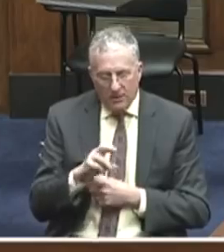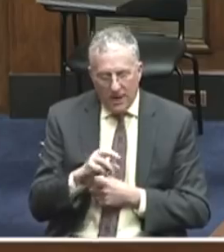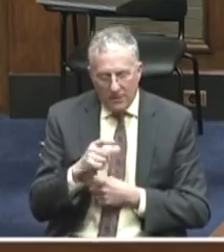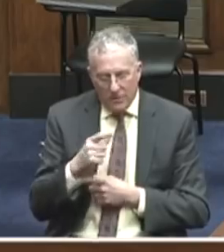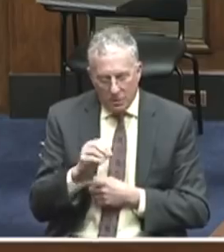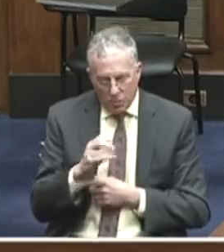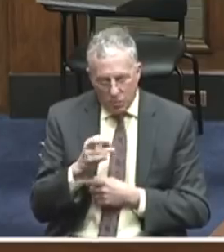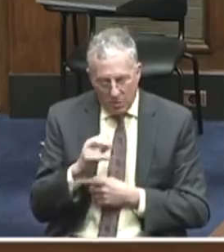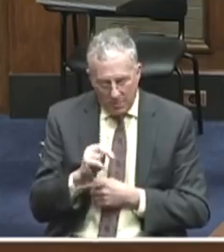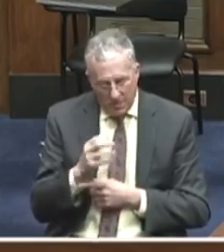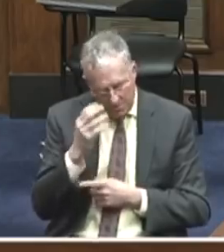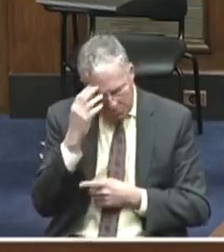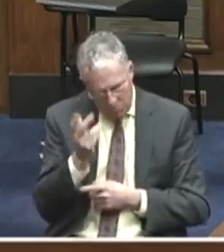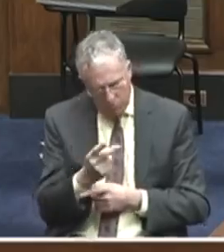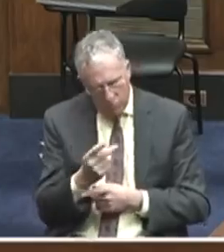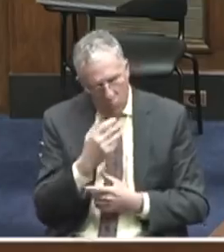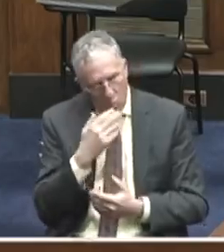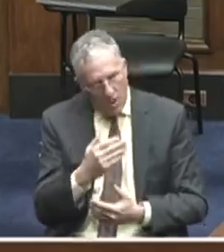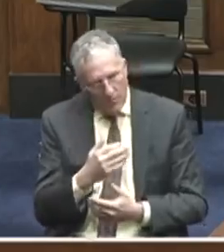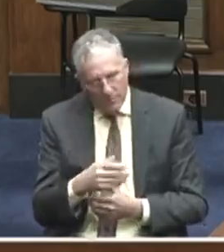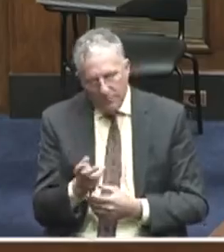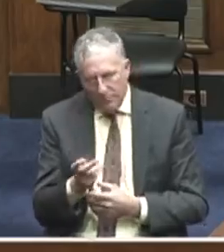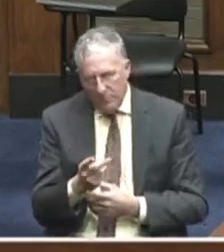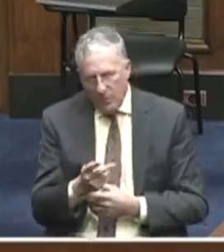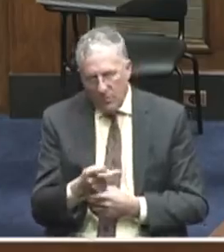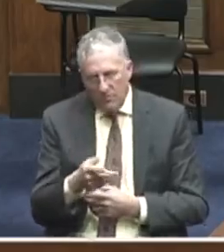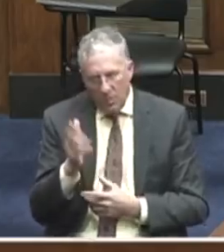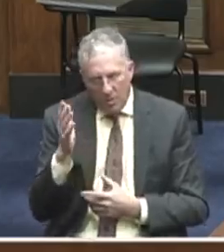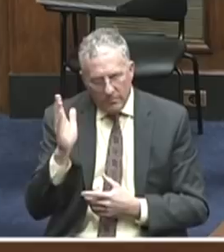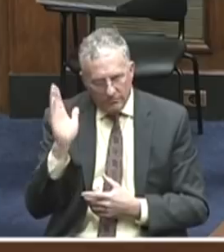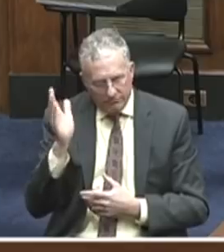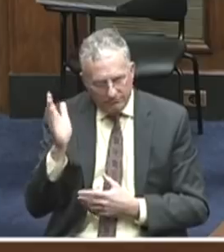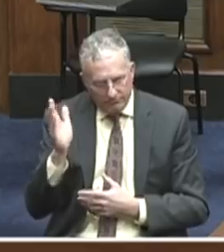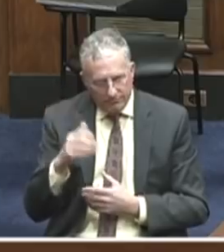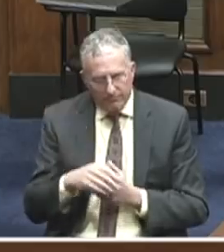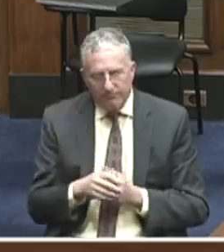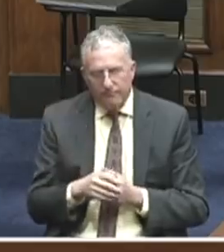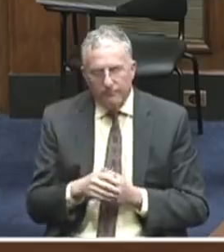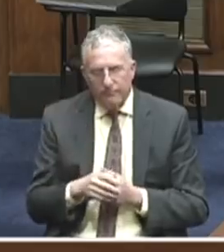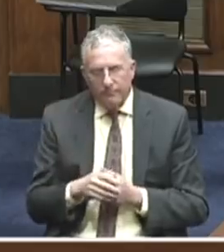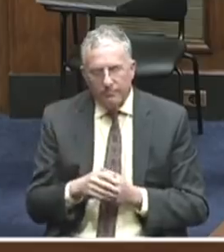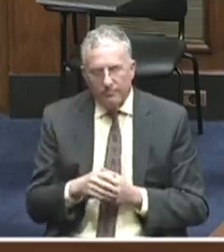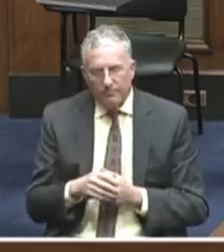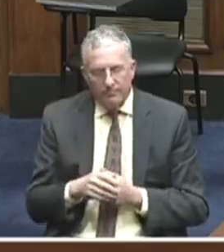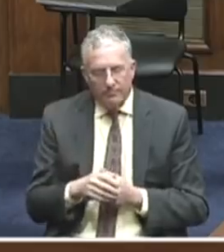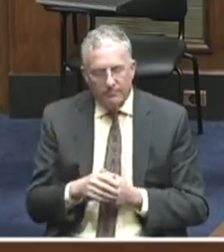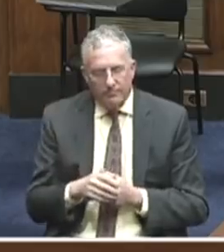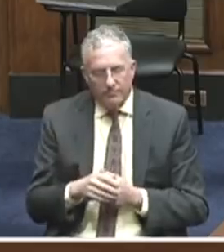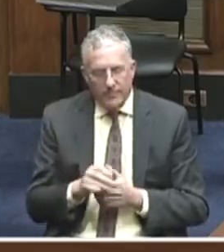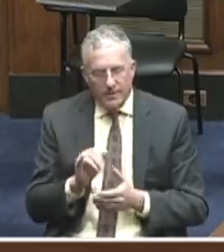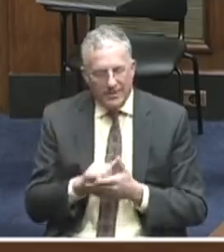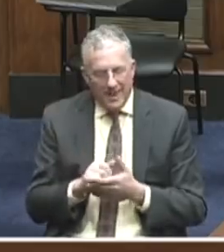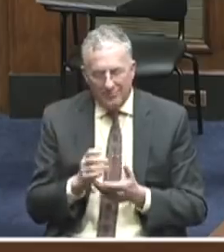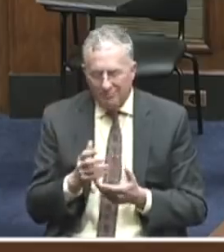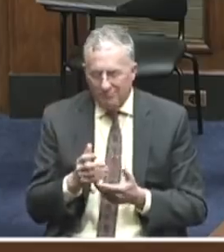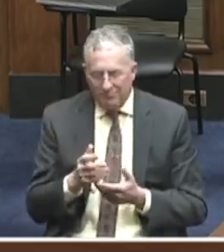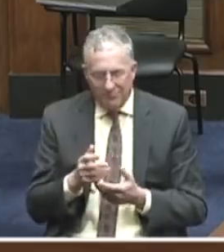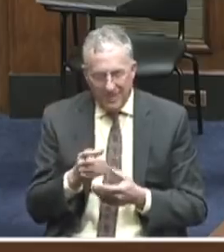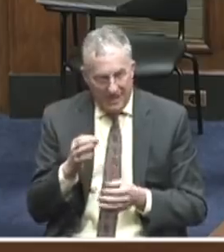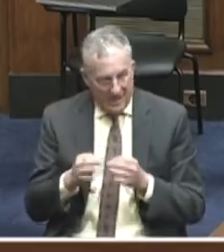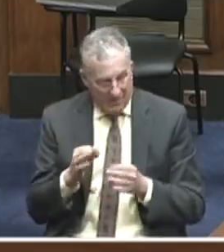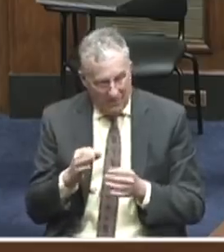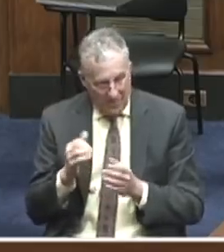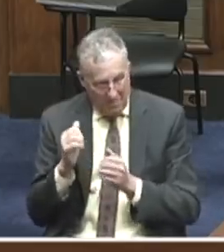well. And they have spoken about the excessive impact that this would